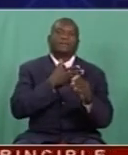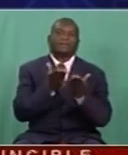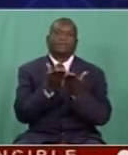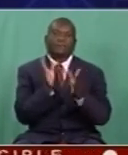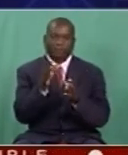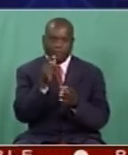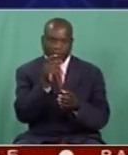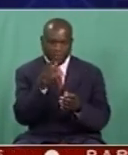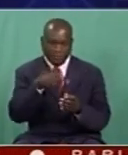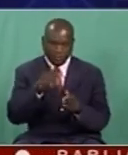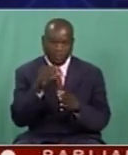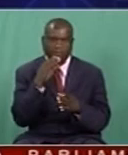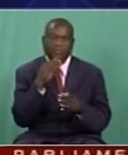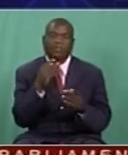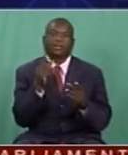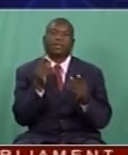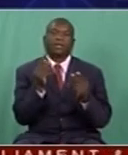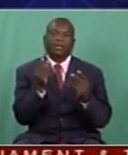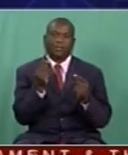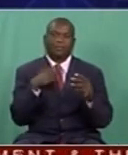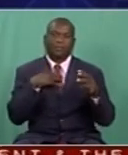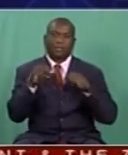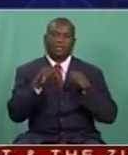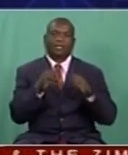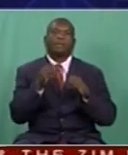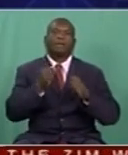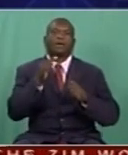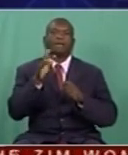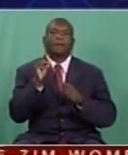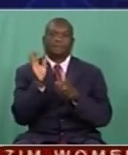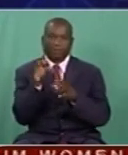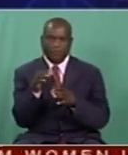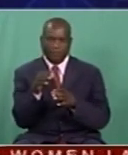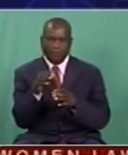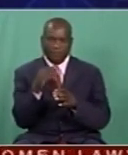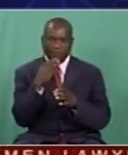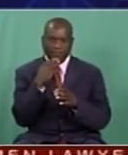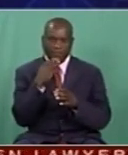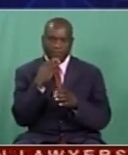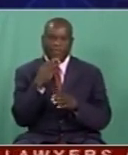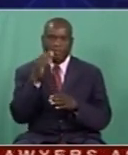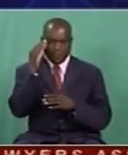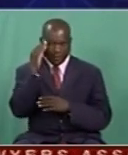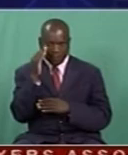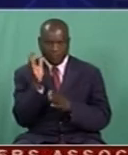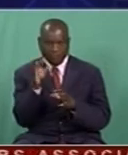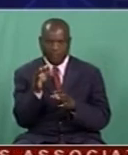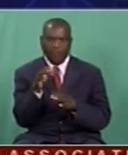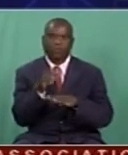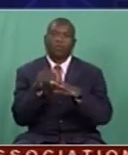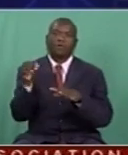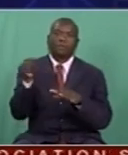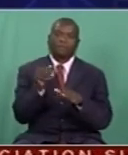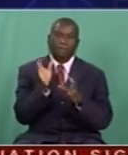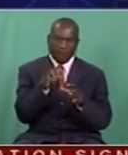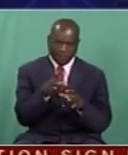of course, the radio manager of Power FM. Very good morning, Mrs. Mardondo. Thank you so much for joining us on Good Morning, Zimbabwe. Thank